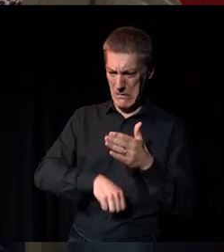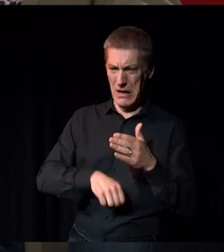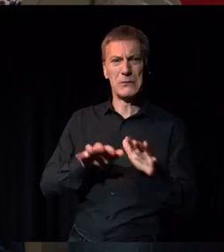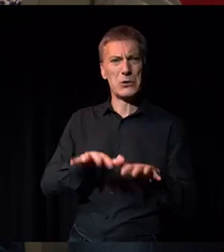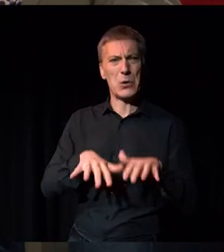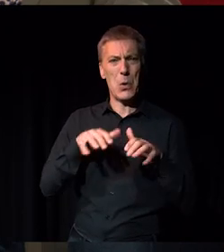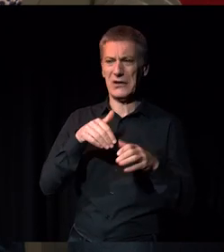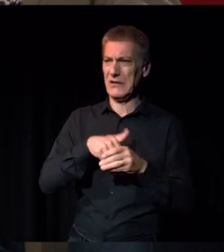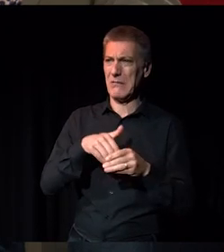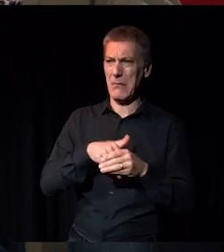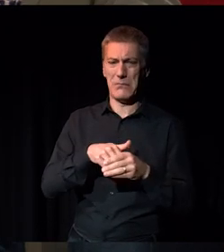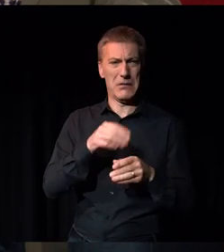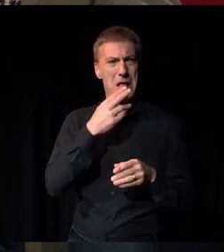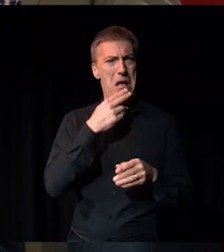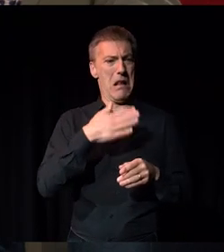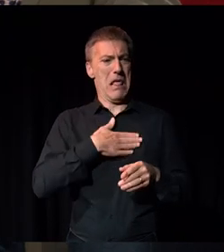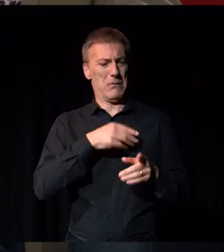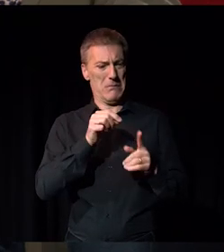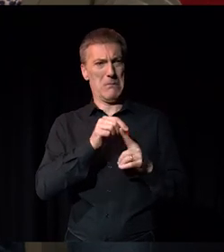member.